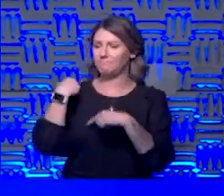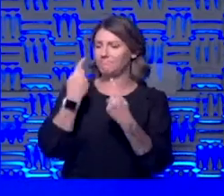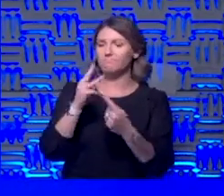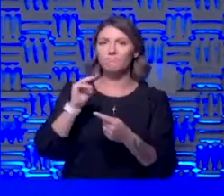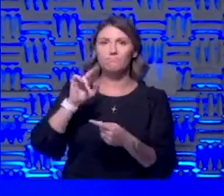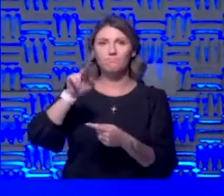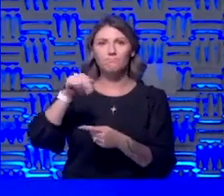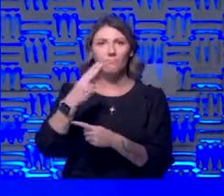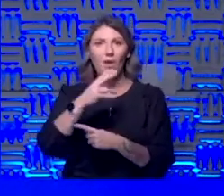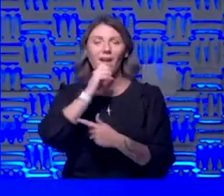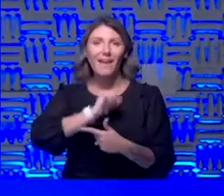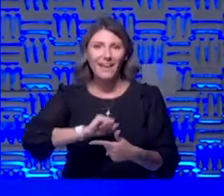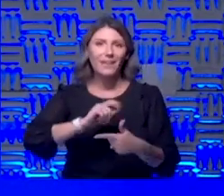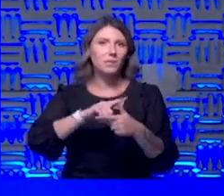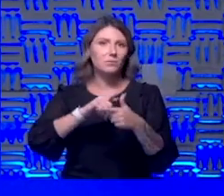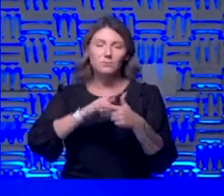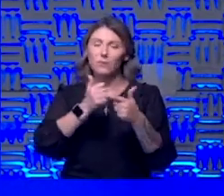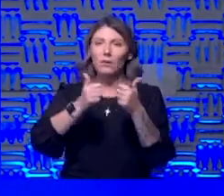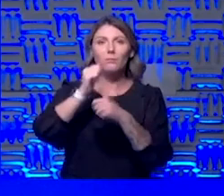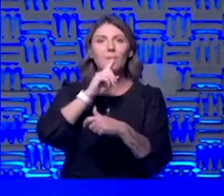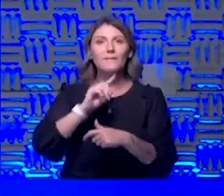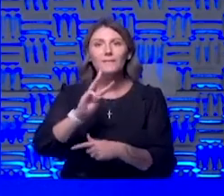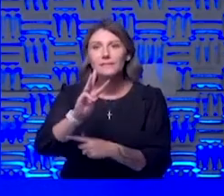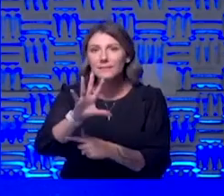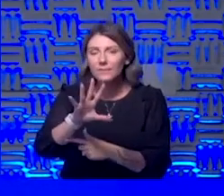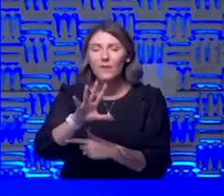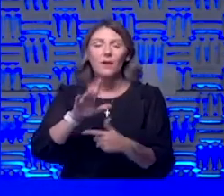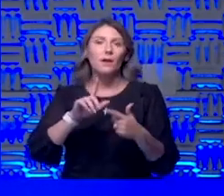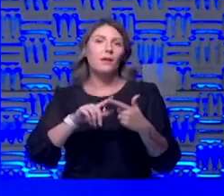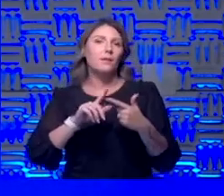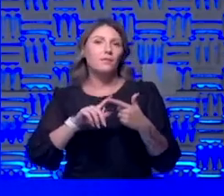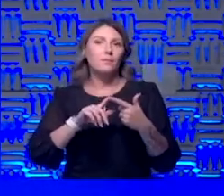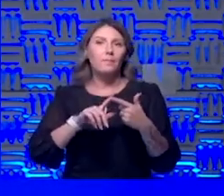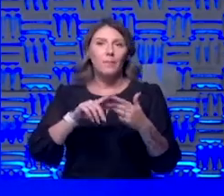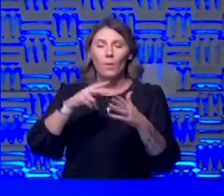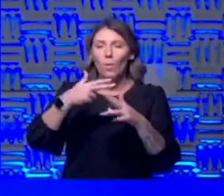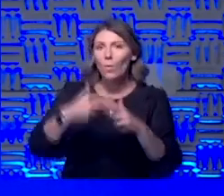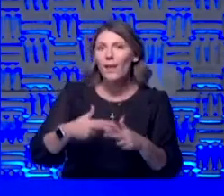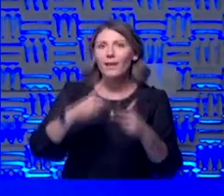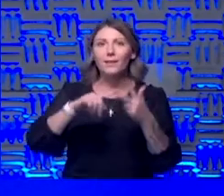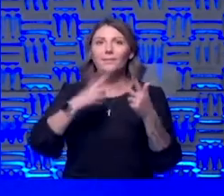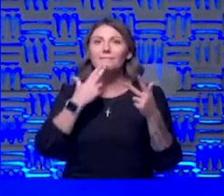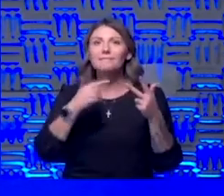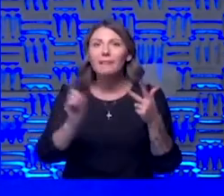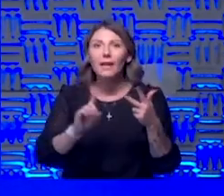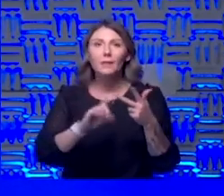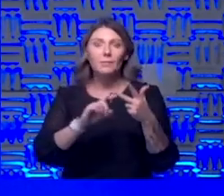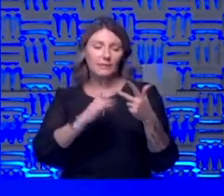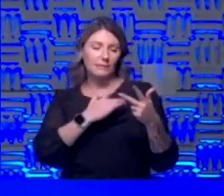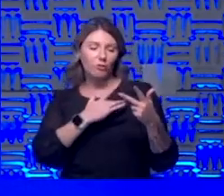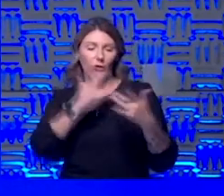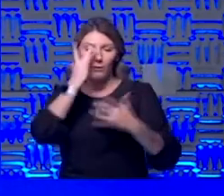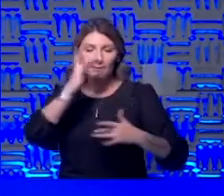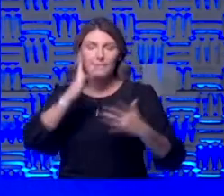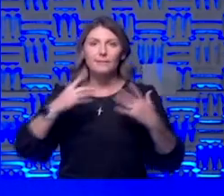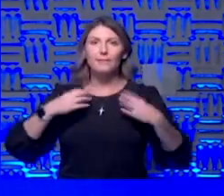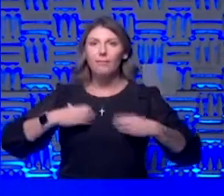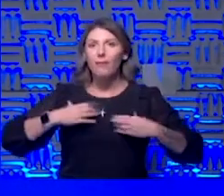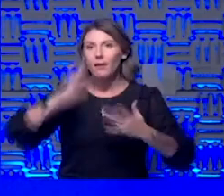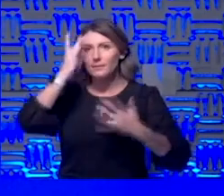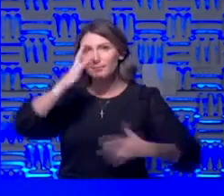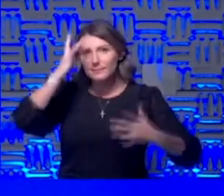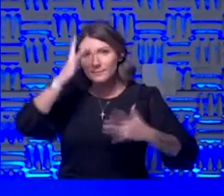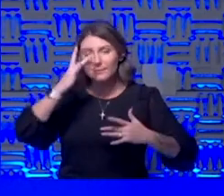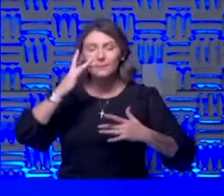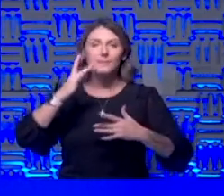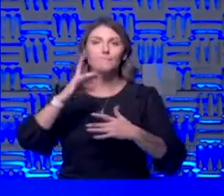and it's age obviously above 65 especially weight diabetes heart disease lung disease other